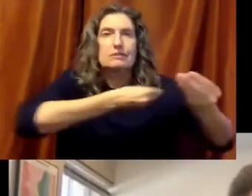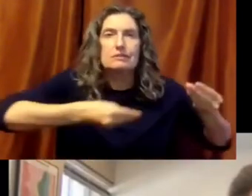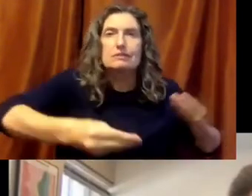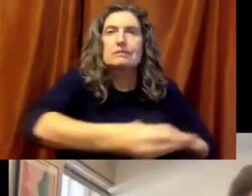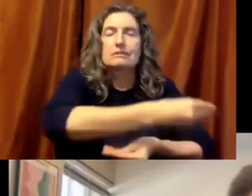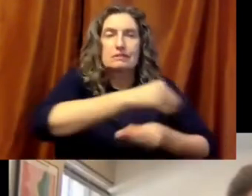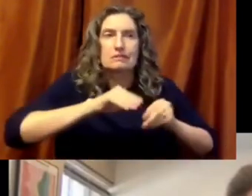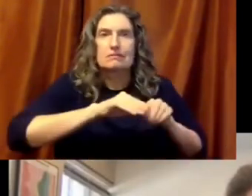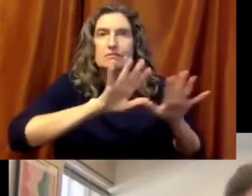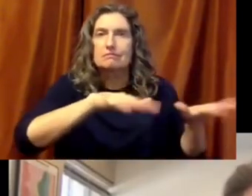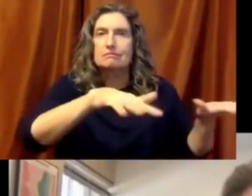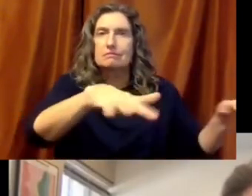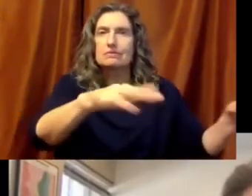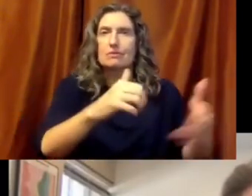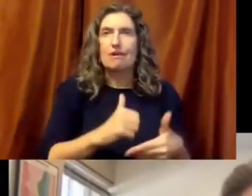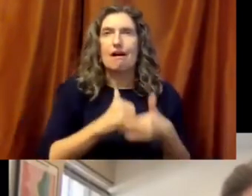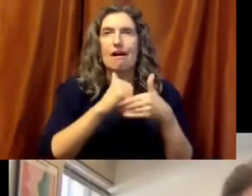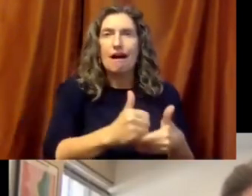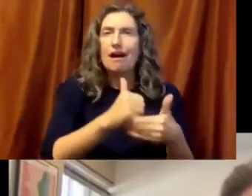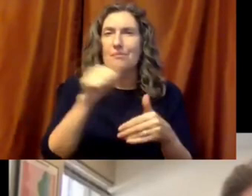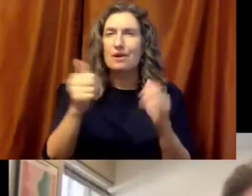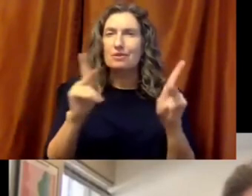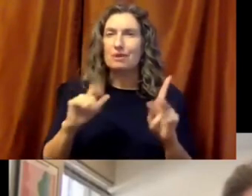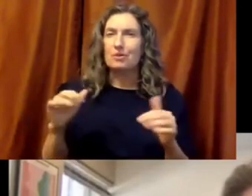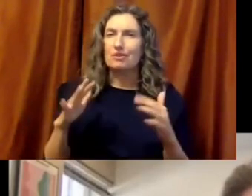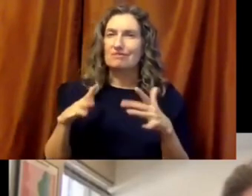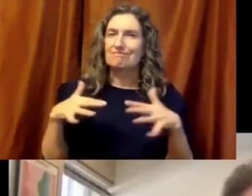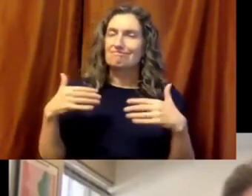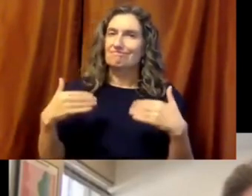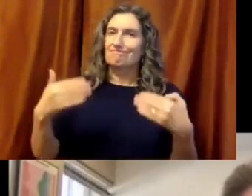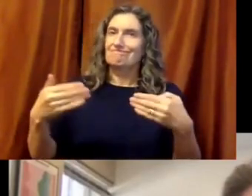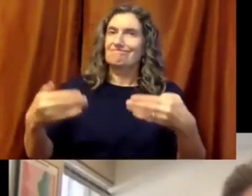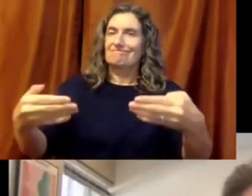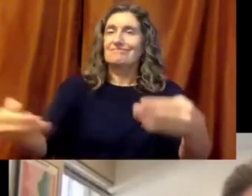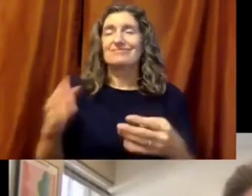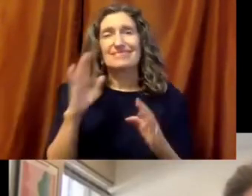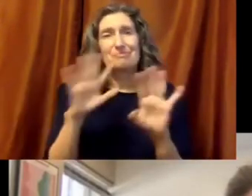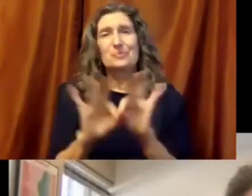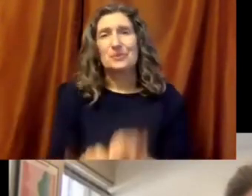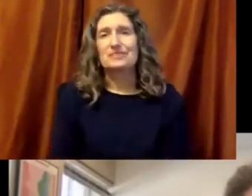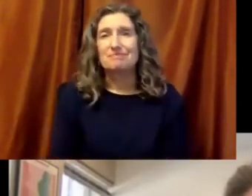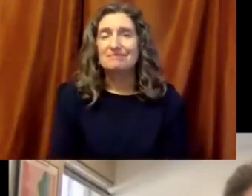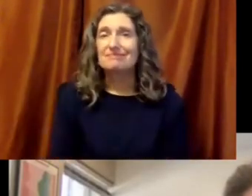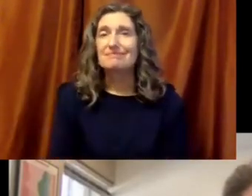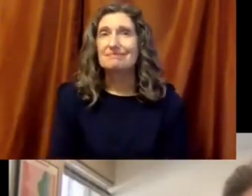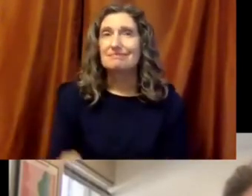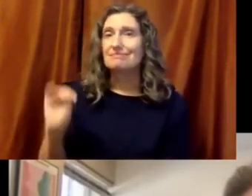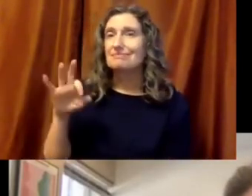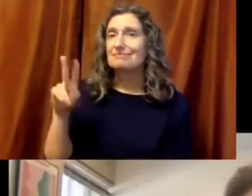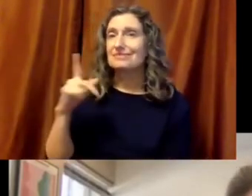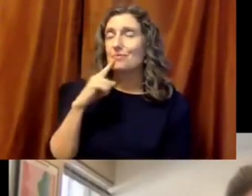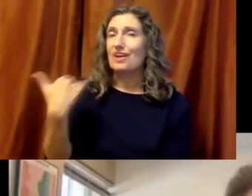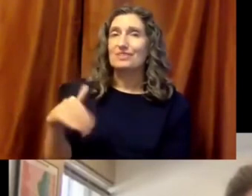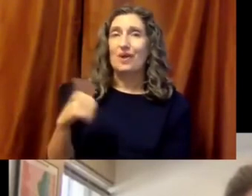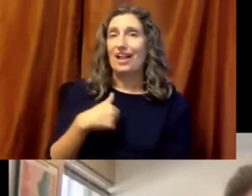to share what they're learning and help others take those next steps? I think that's going to be just critically